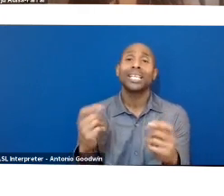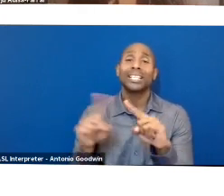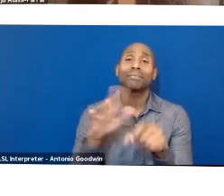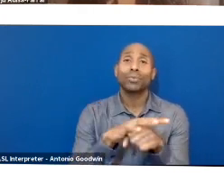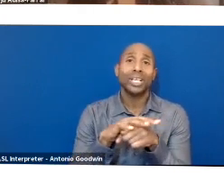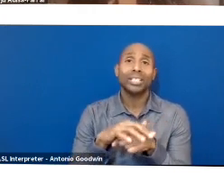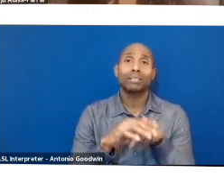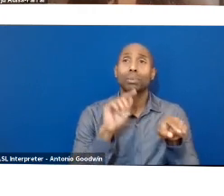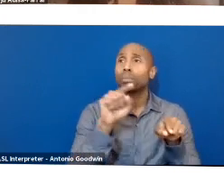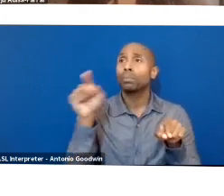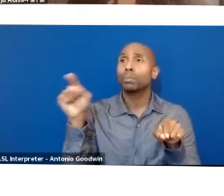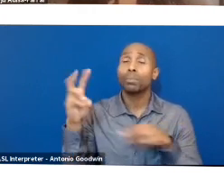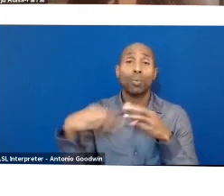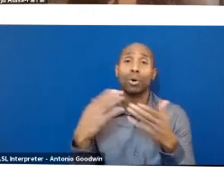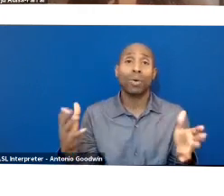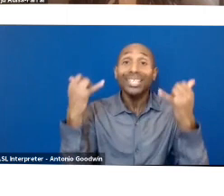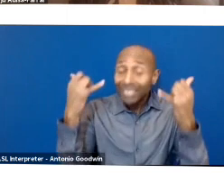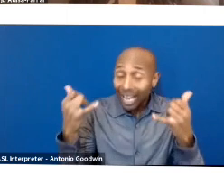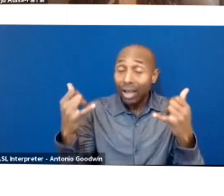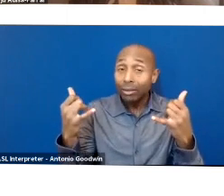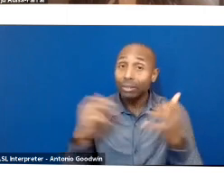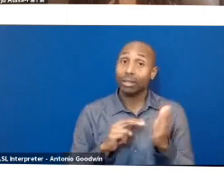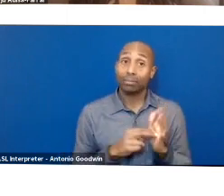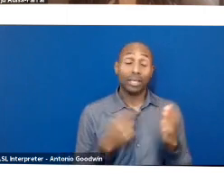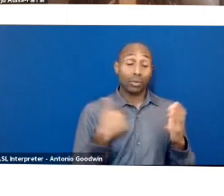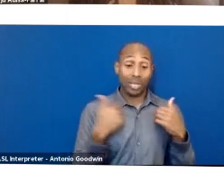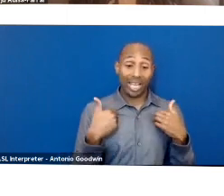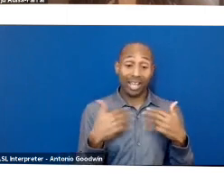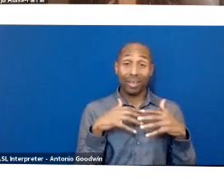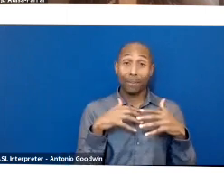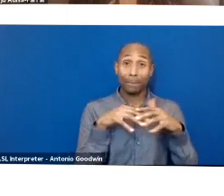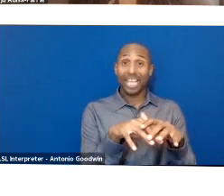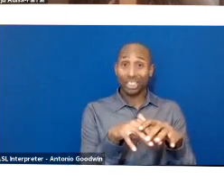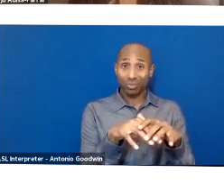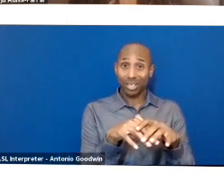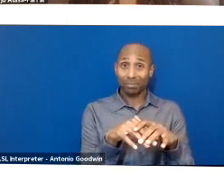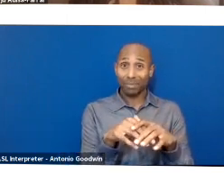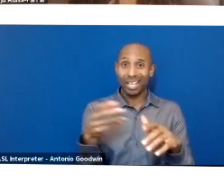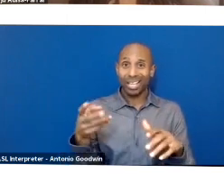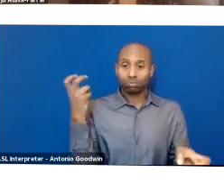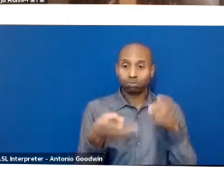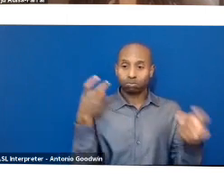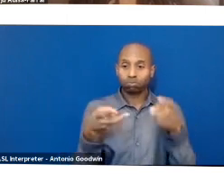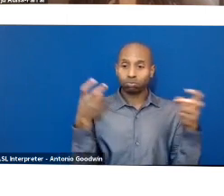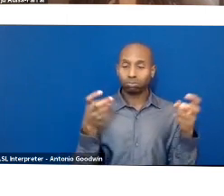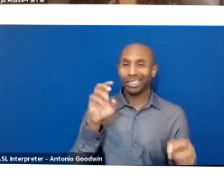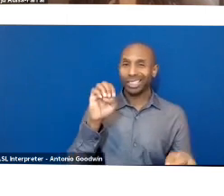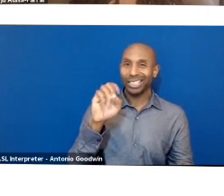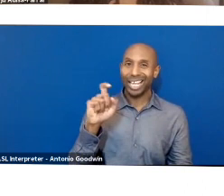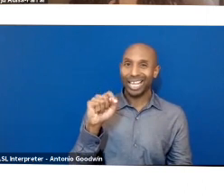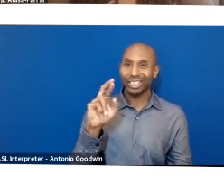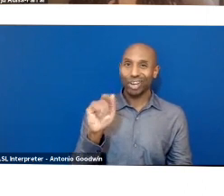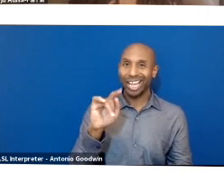now. We can transform current mainstream extractive supply chains to regional circular economies that allow